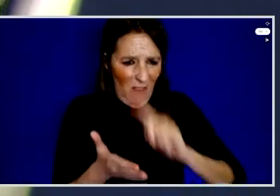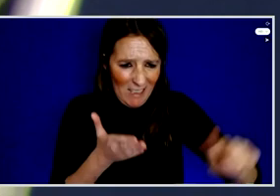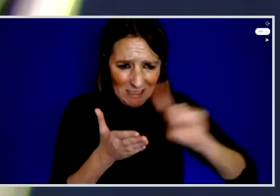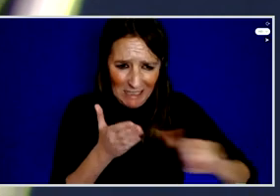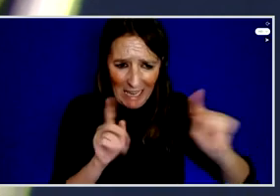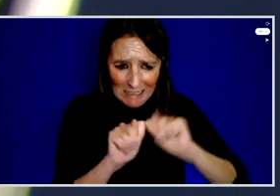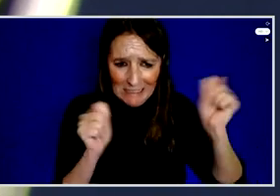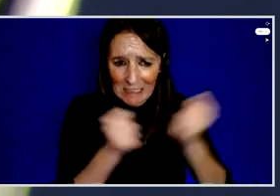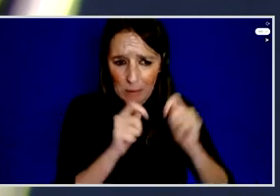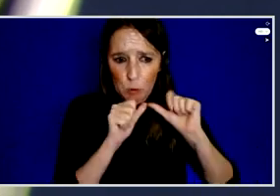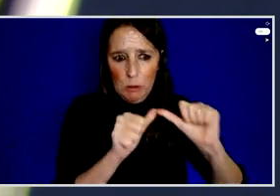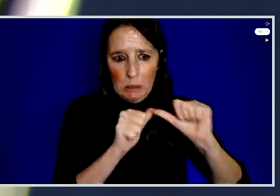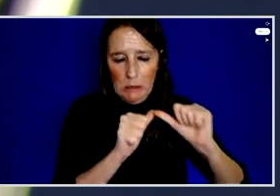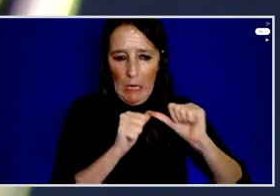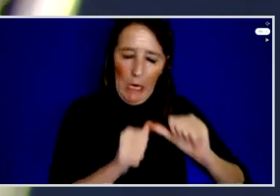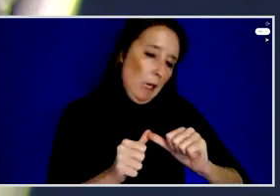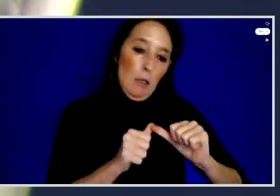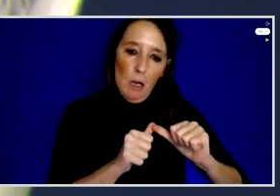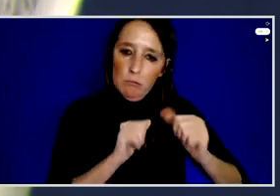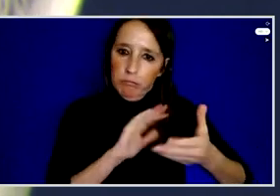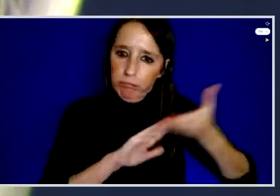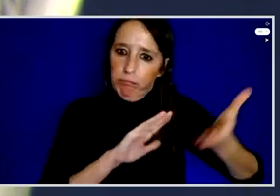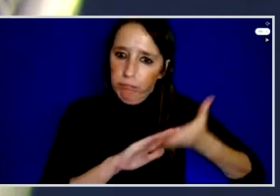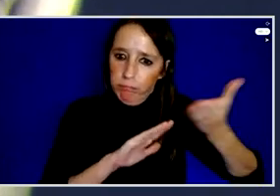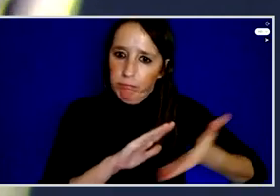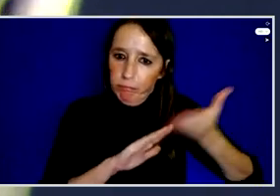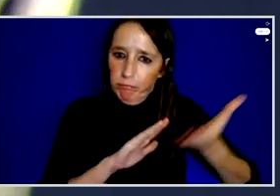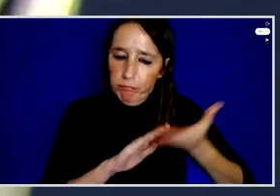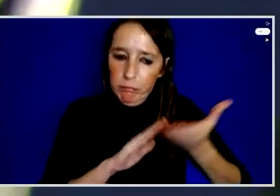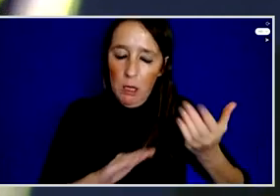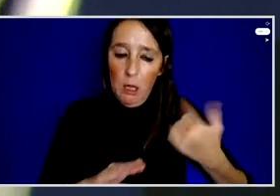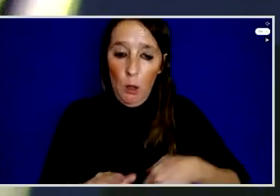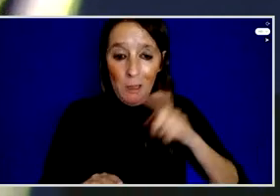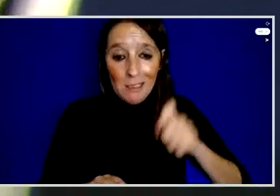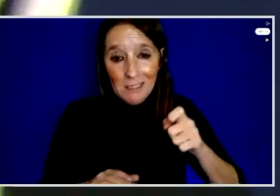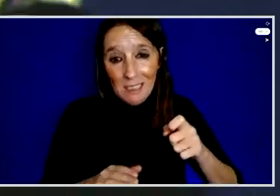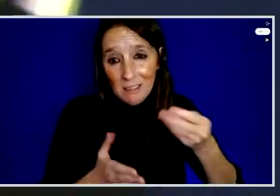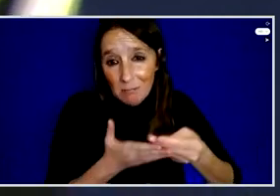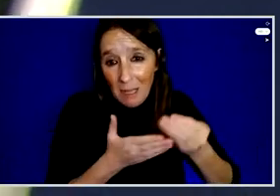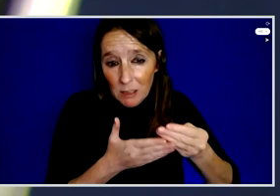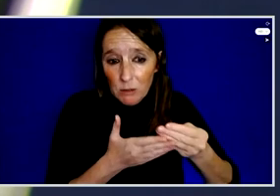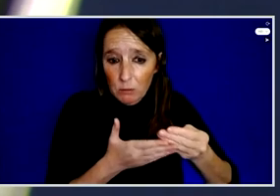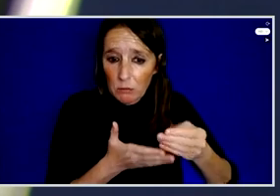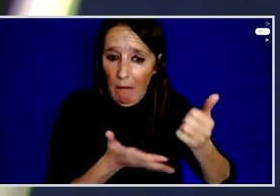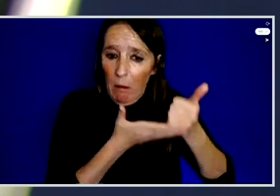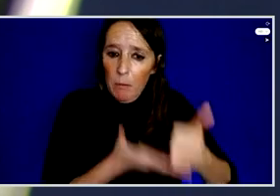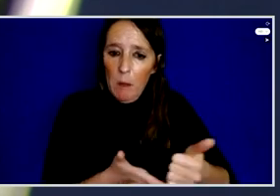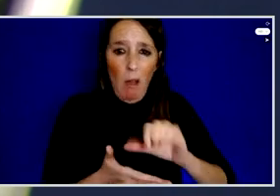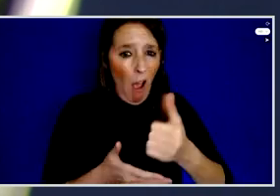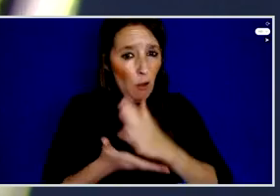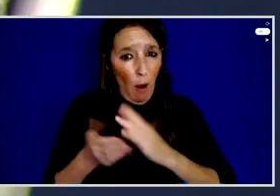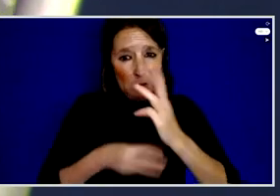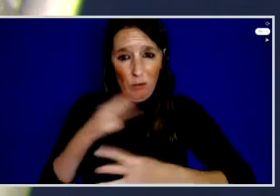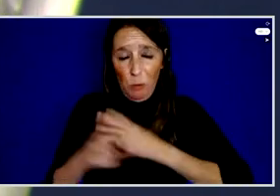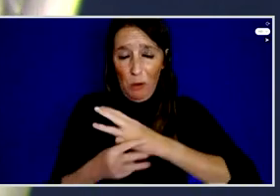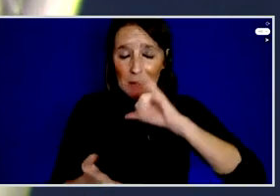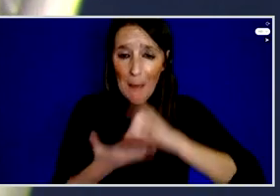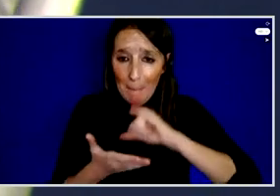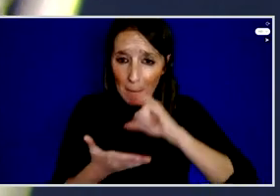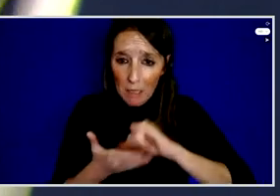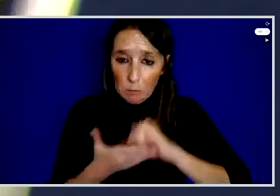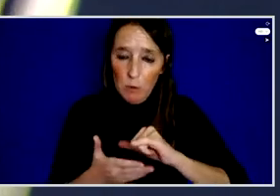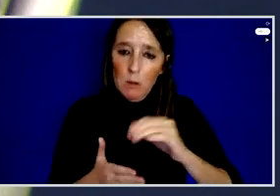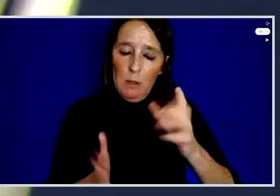Even here in the United States it's hard to do it and in other parts of the world it's impossible. Like in my country there's no